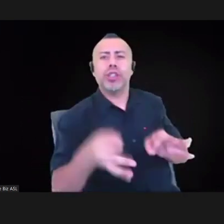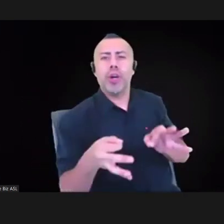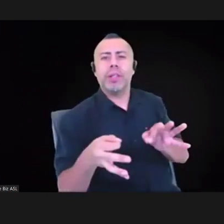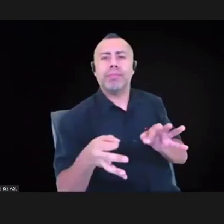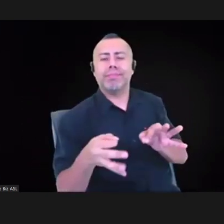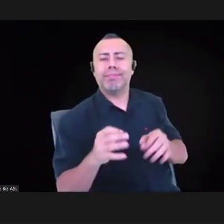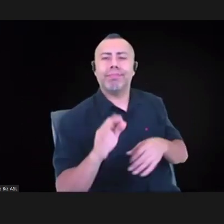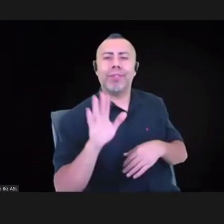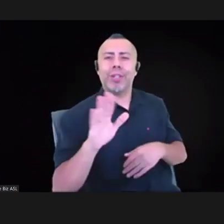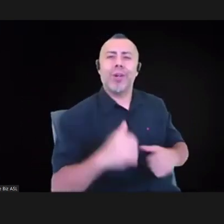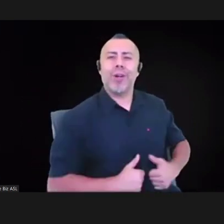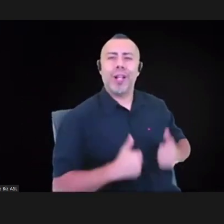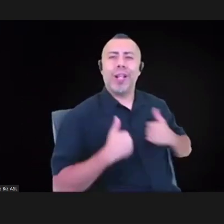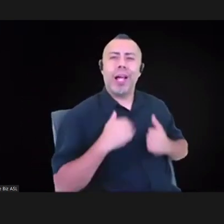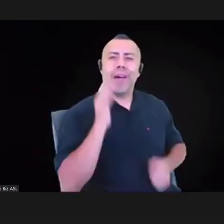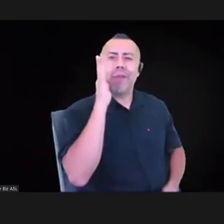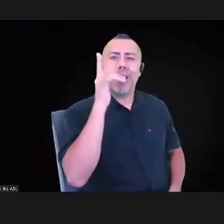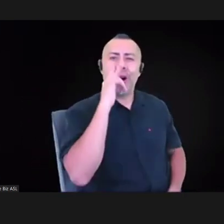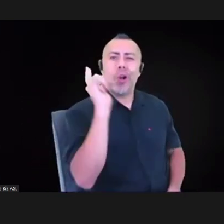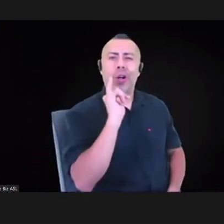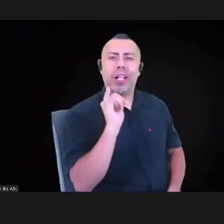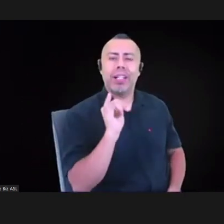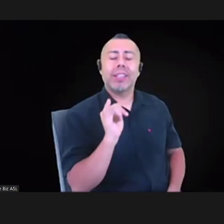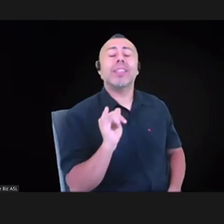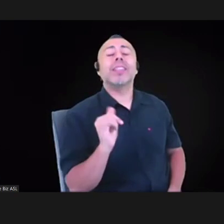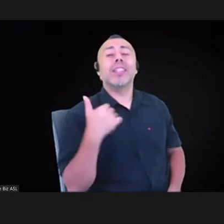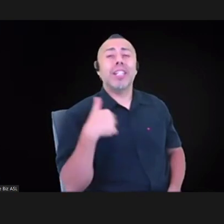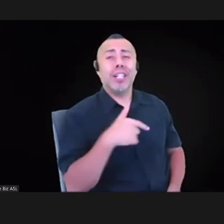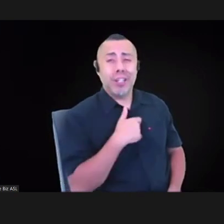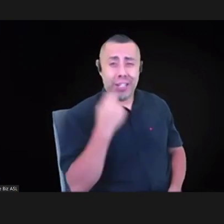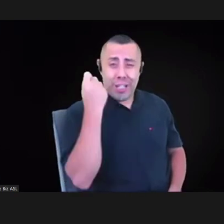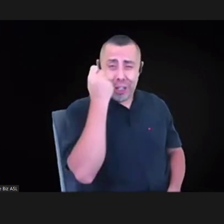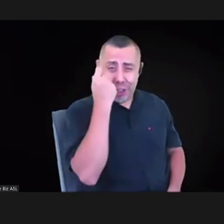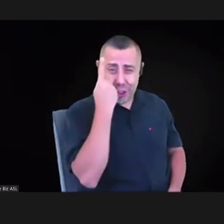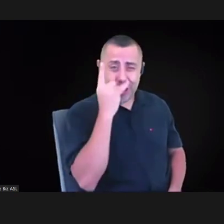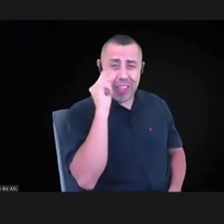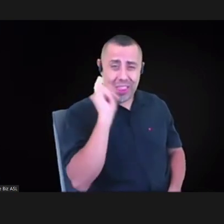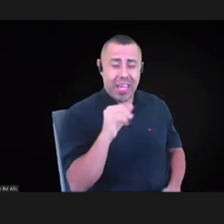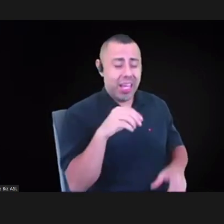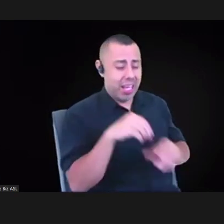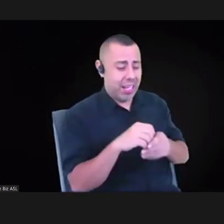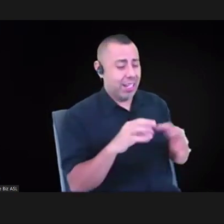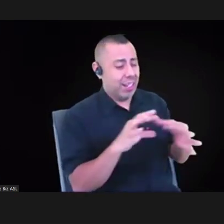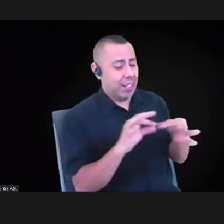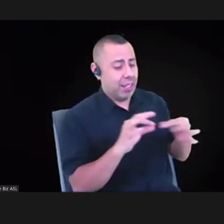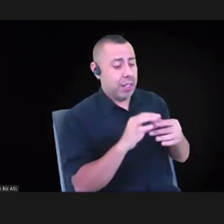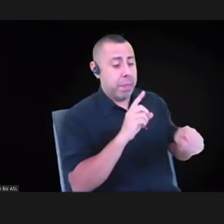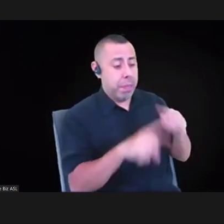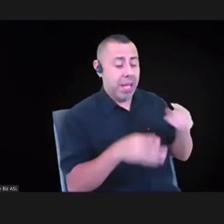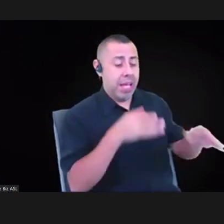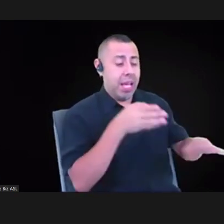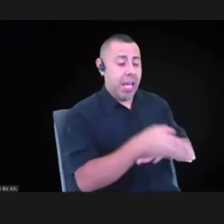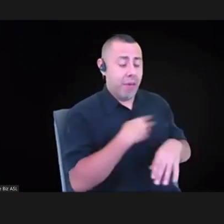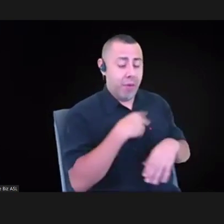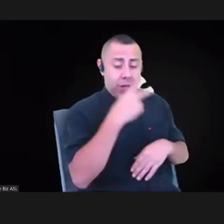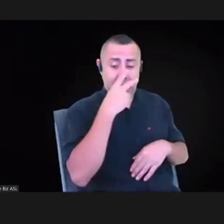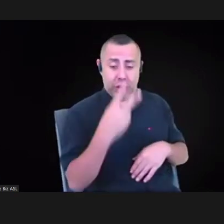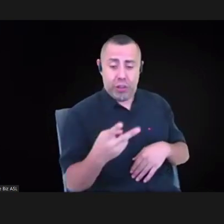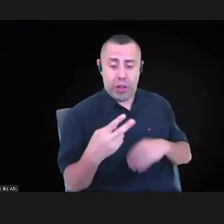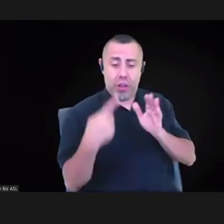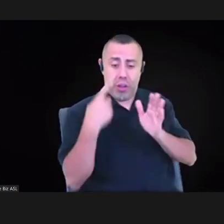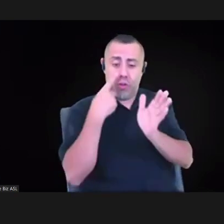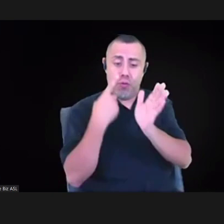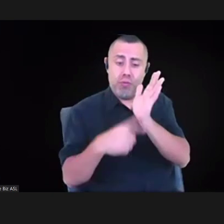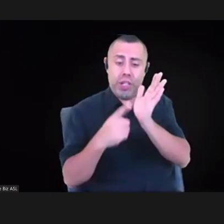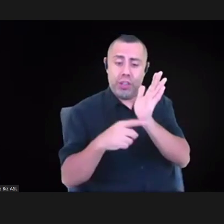anecdotally, we realized that, but looking at the research, we understood across all of the indicators for health,